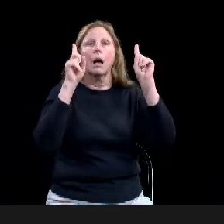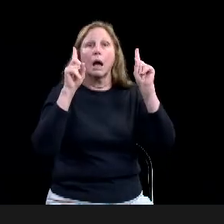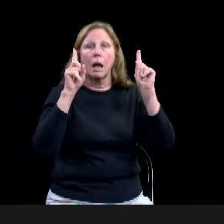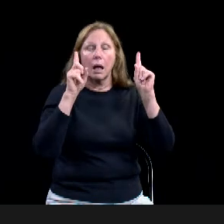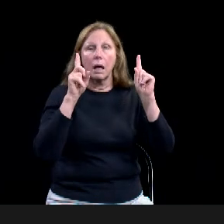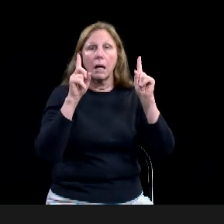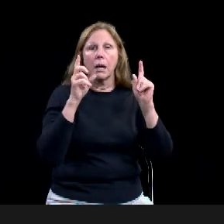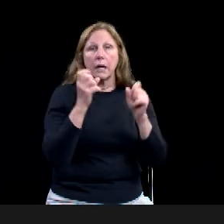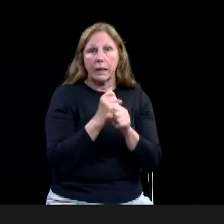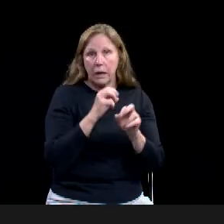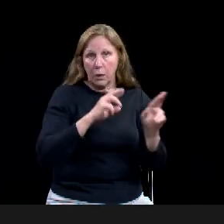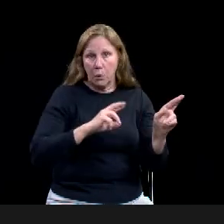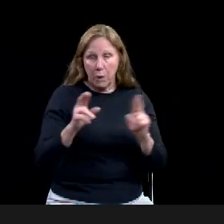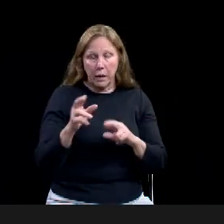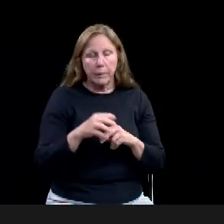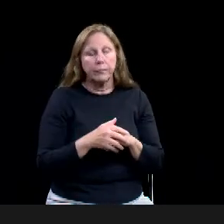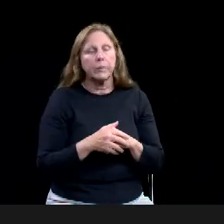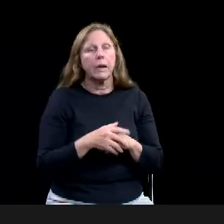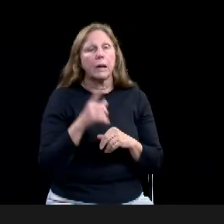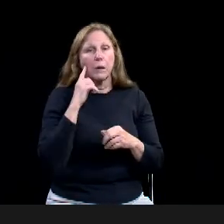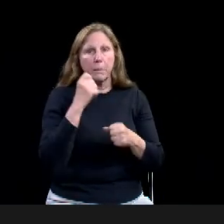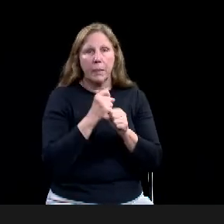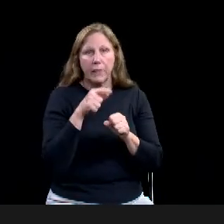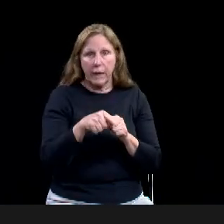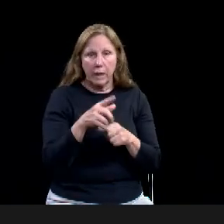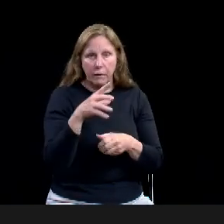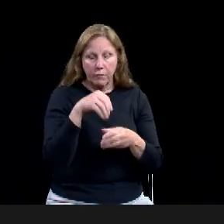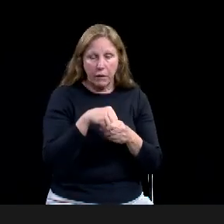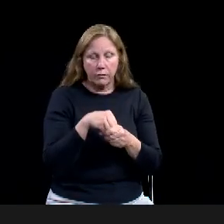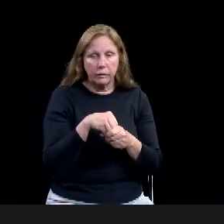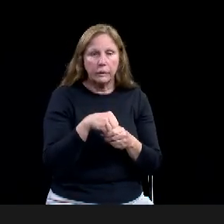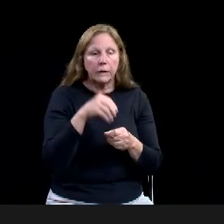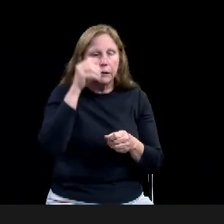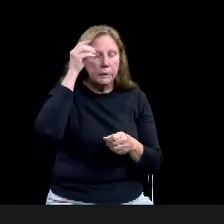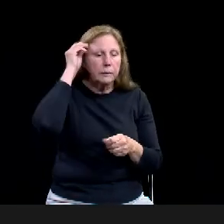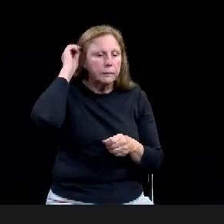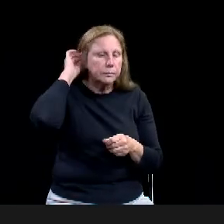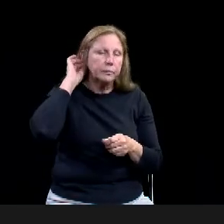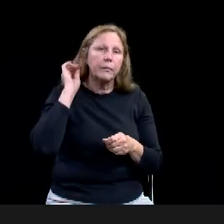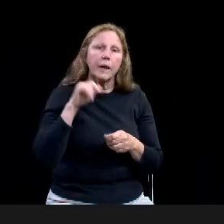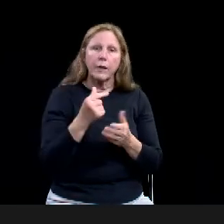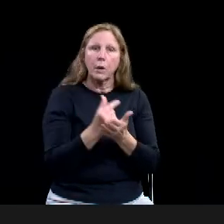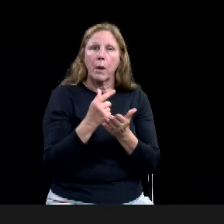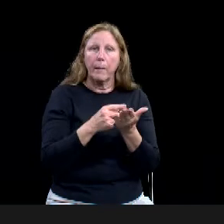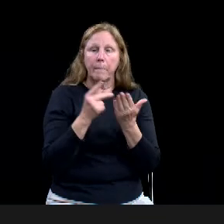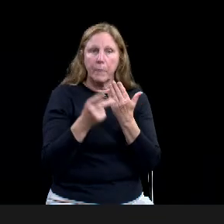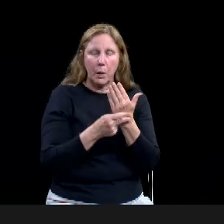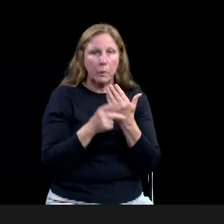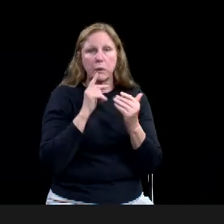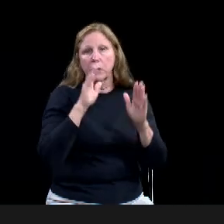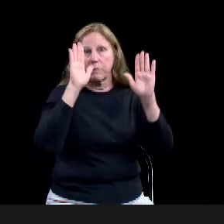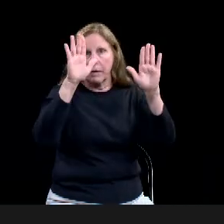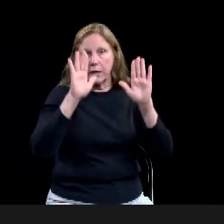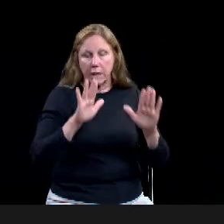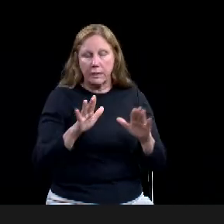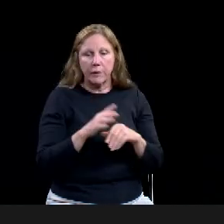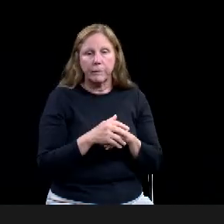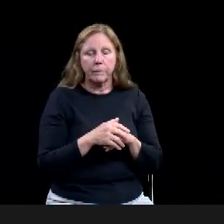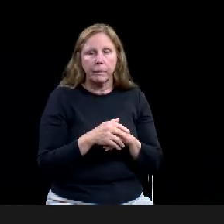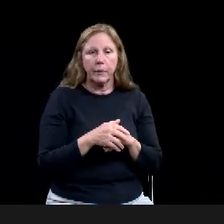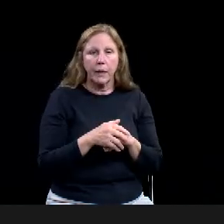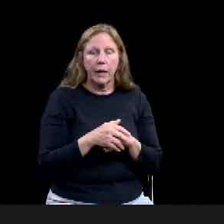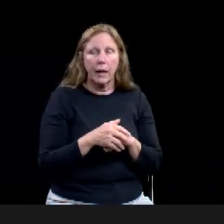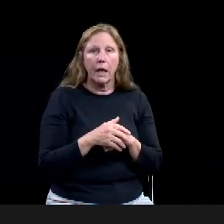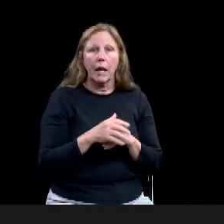just fantastic. So it's, uh, uh, our, our, our prayers have been answered here on helping out neighborhood associations. Cause I think it's such a valuable